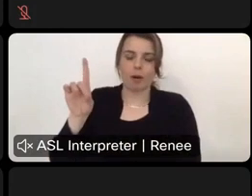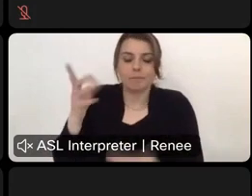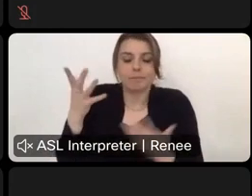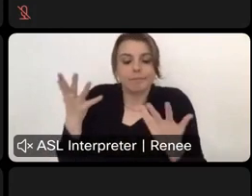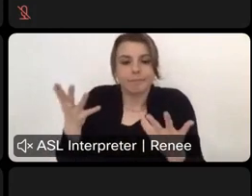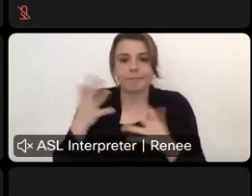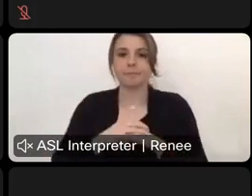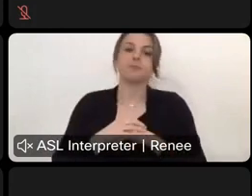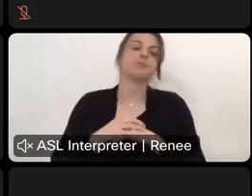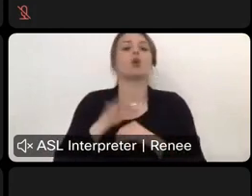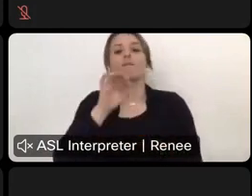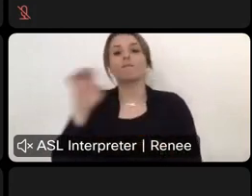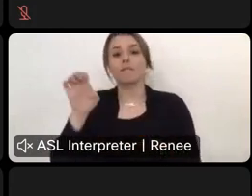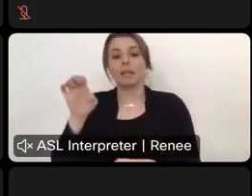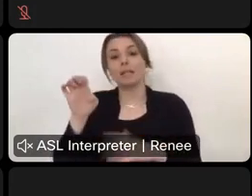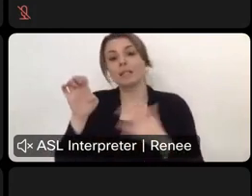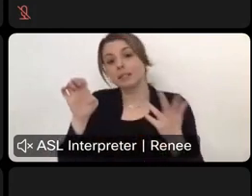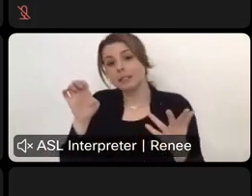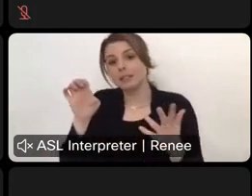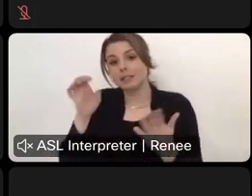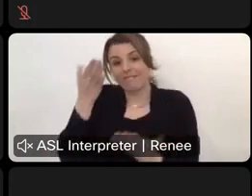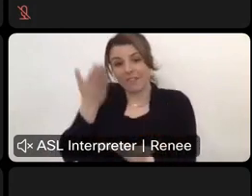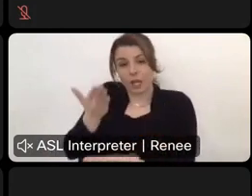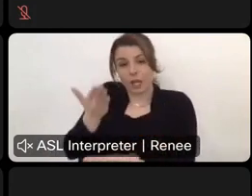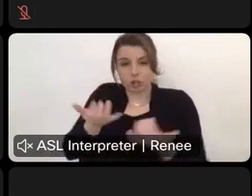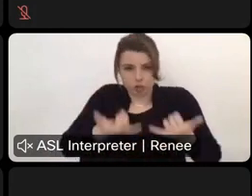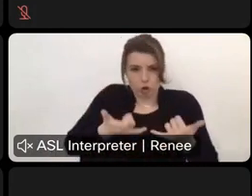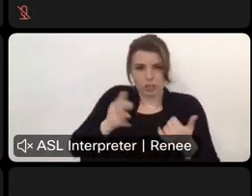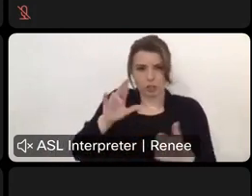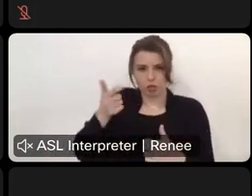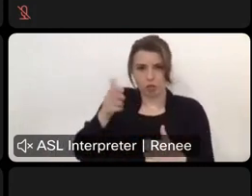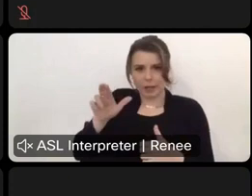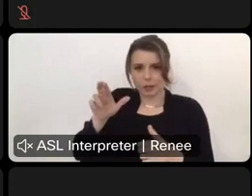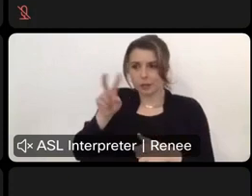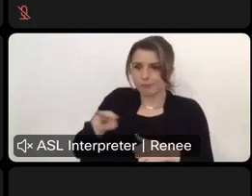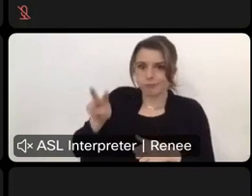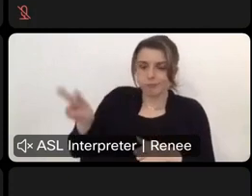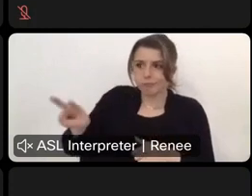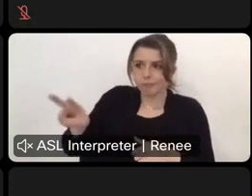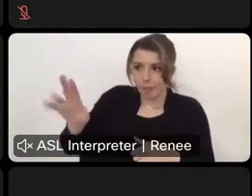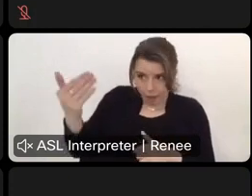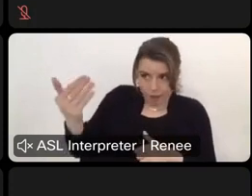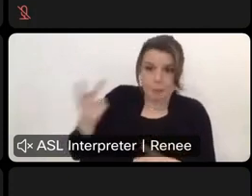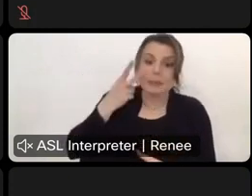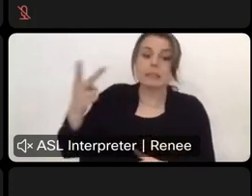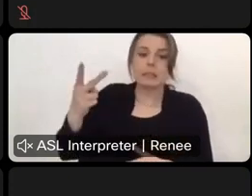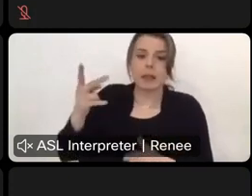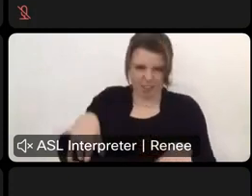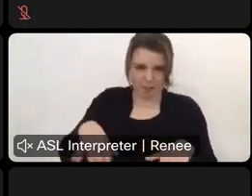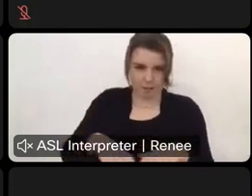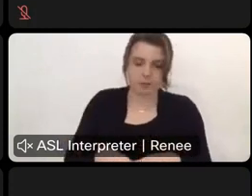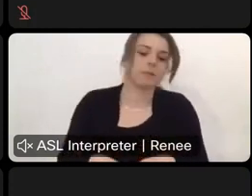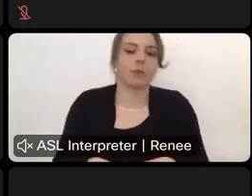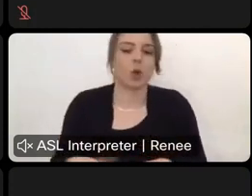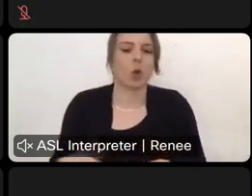verification. We do that currently, um, that's part of where our rangers do, and that would just be part of our normal process. Um, we're not gonna station